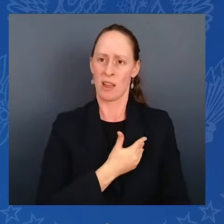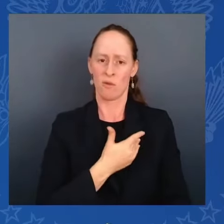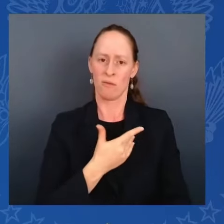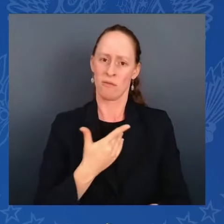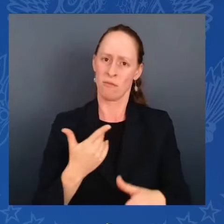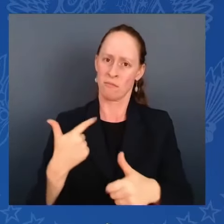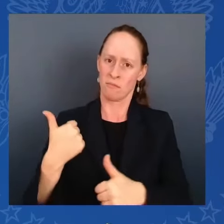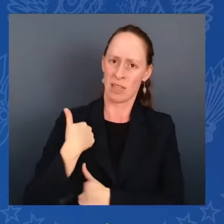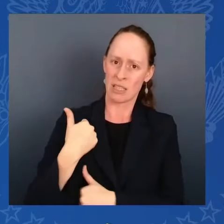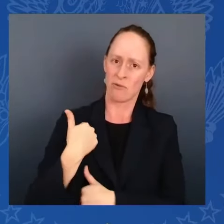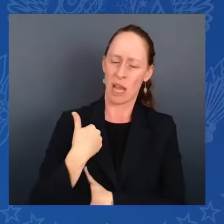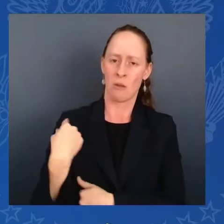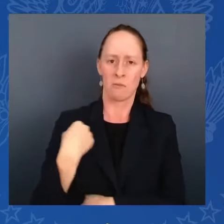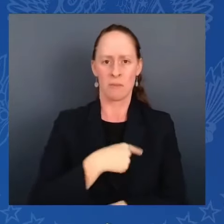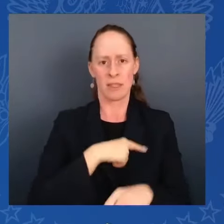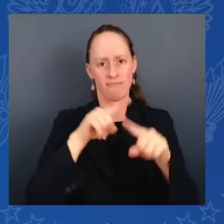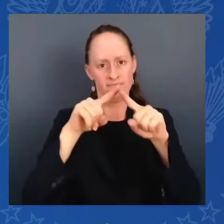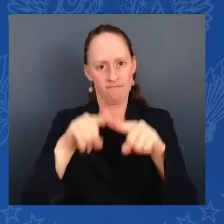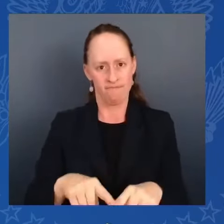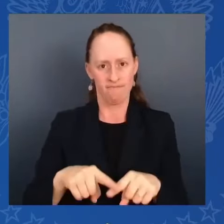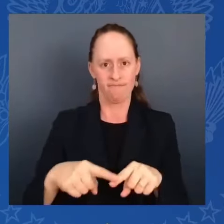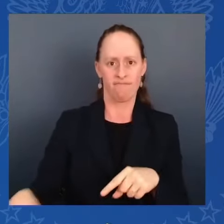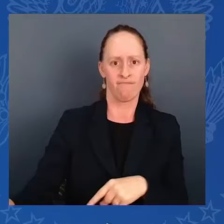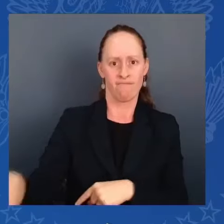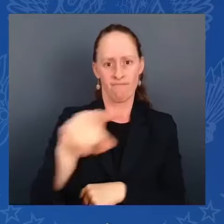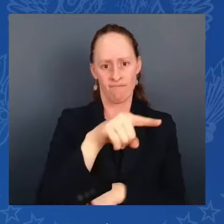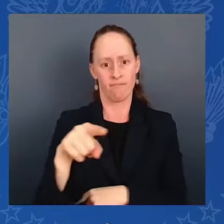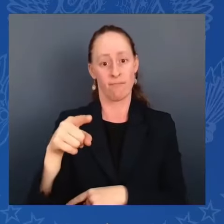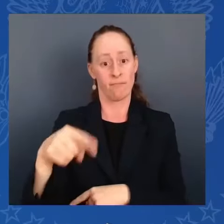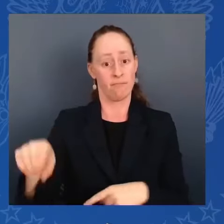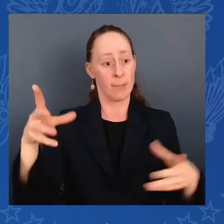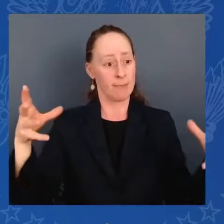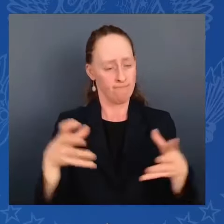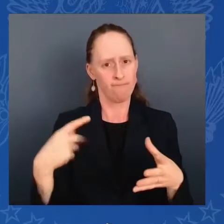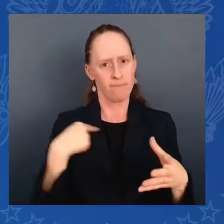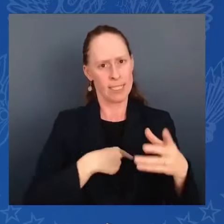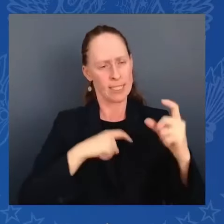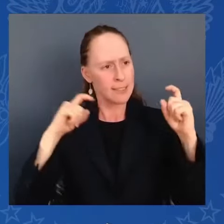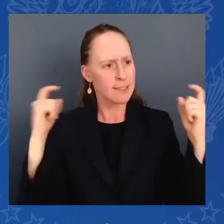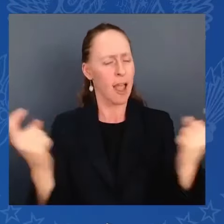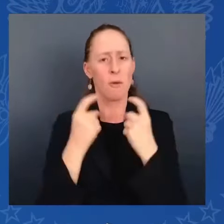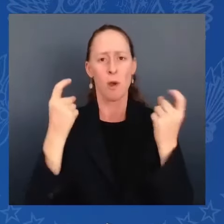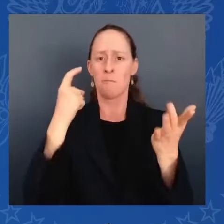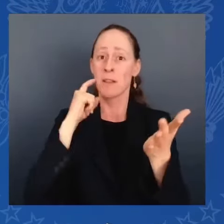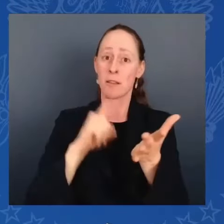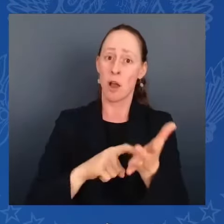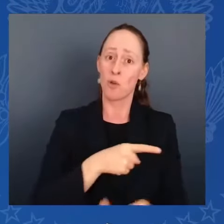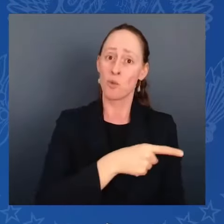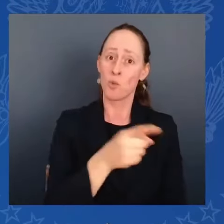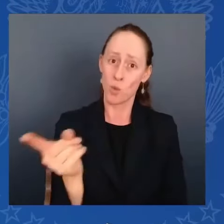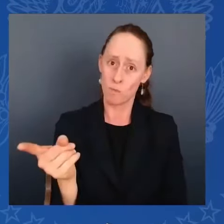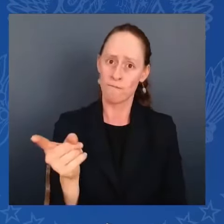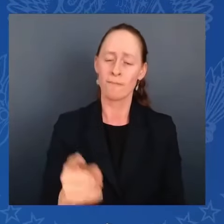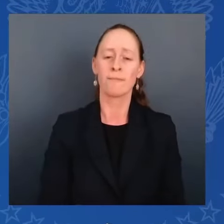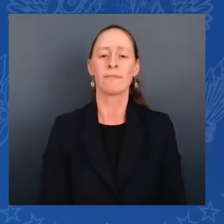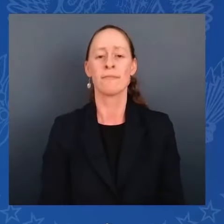Ladies and gentlemen, our Commander-in-Chief has always stood up for our troops, our military families, and our veterans.